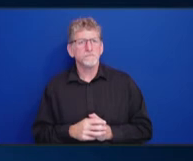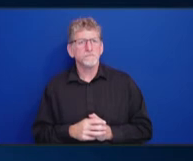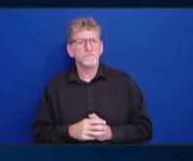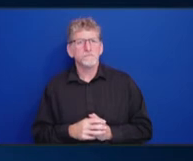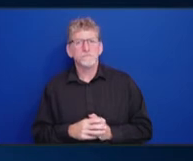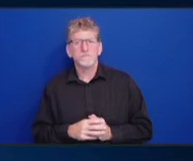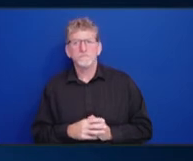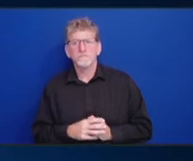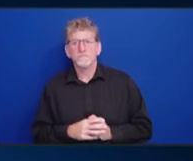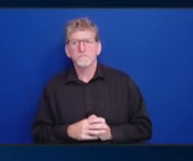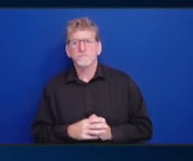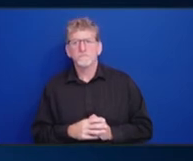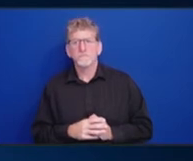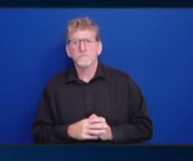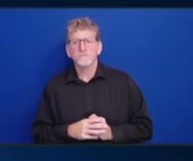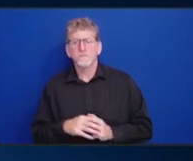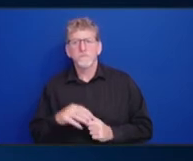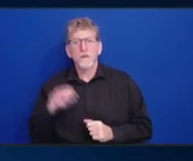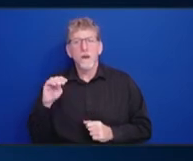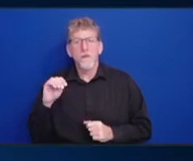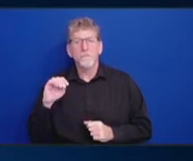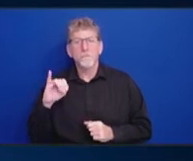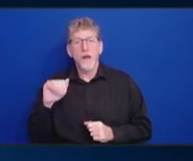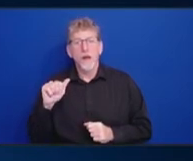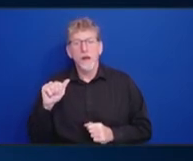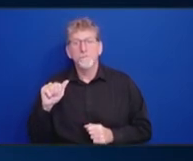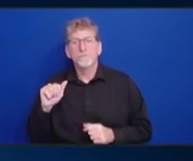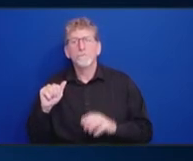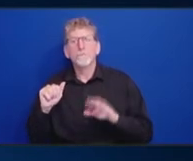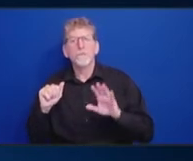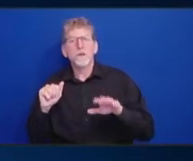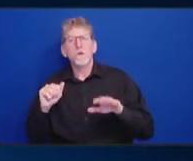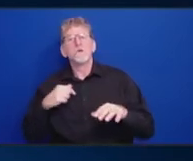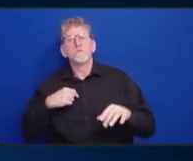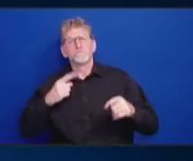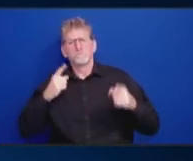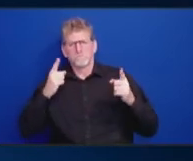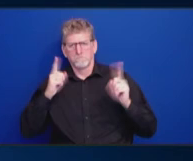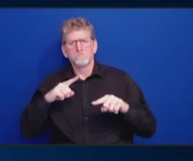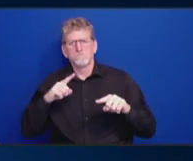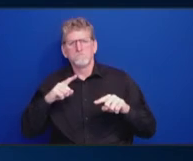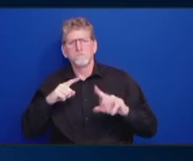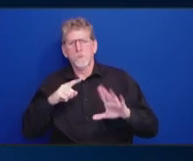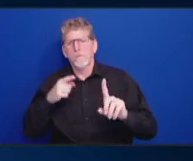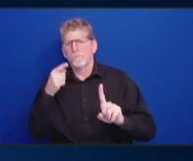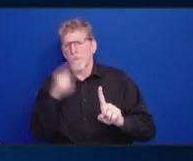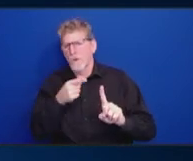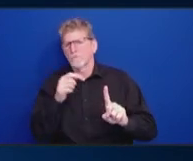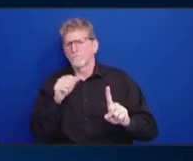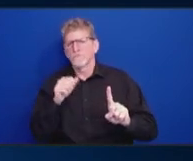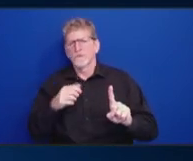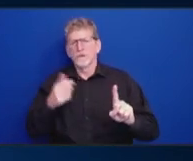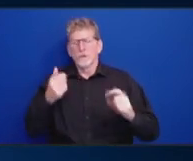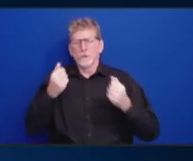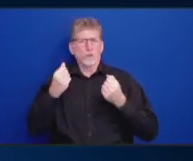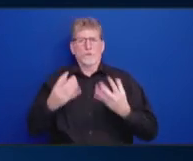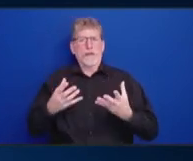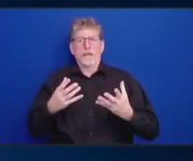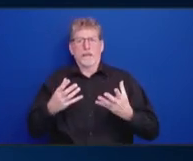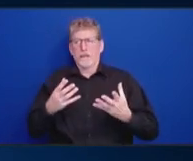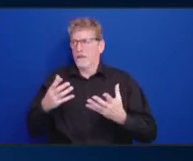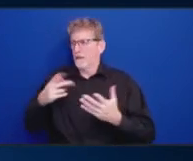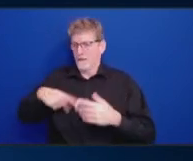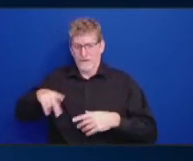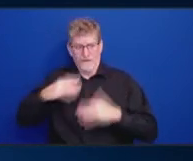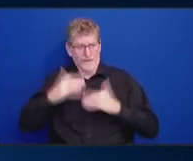Like, there's only so many people on this commission. There's a lot of different topics. But if I could just put in one